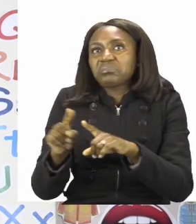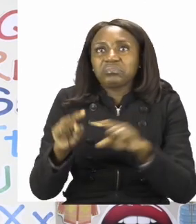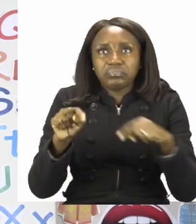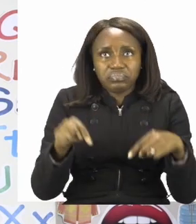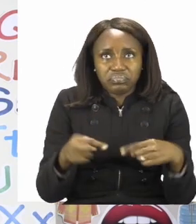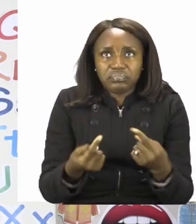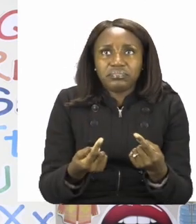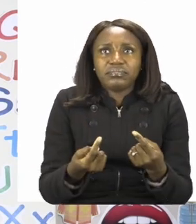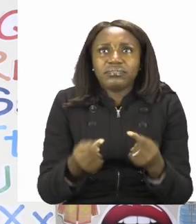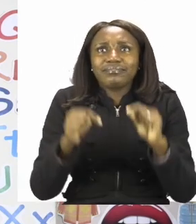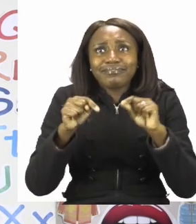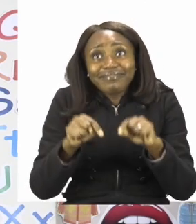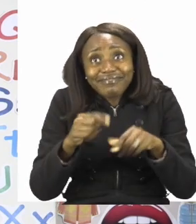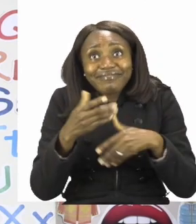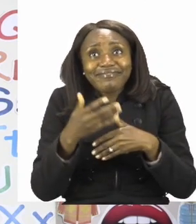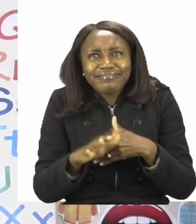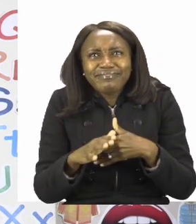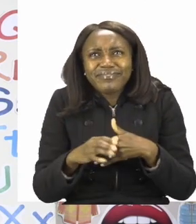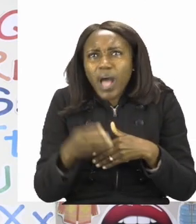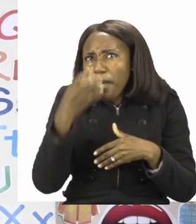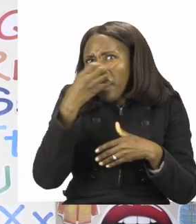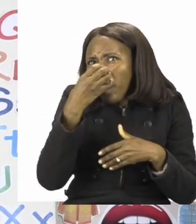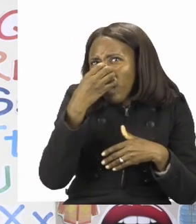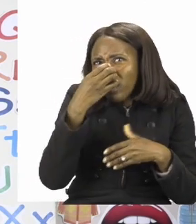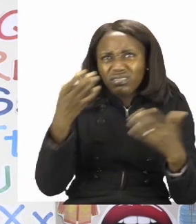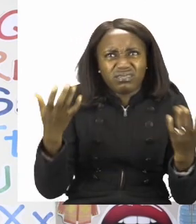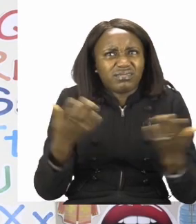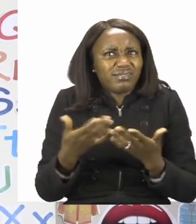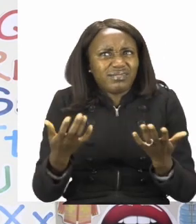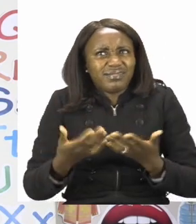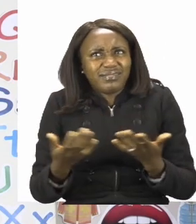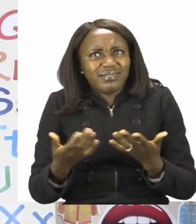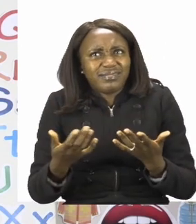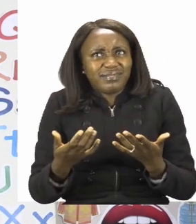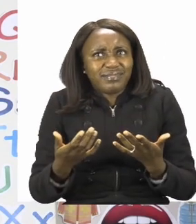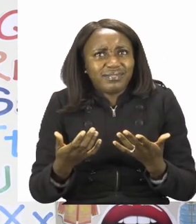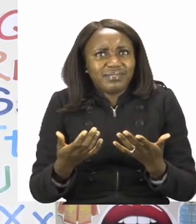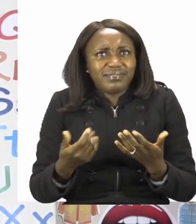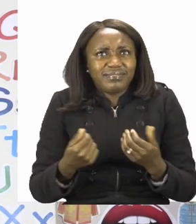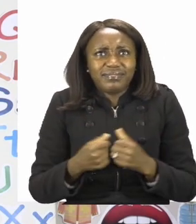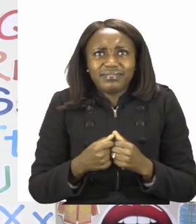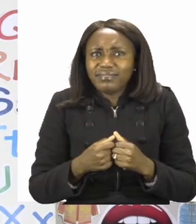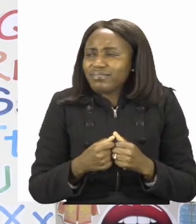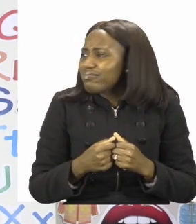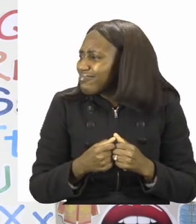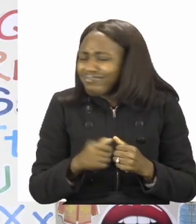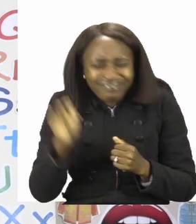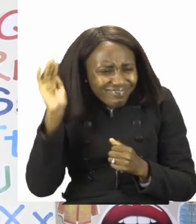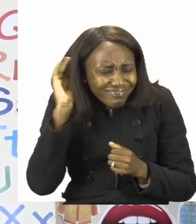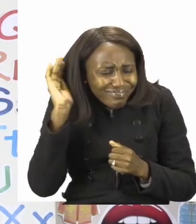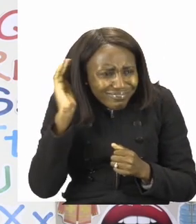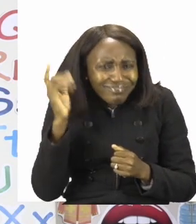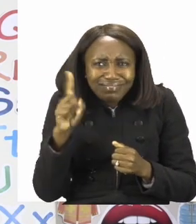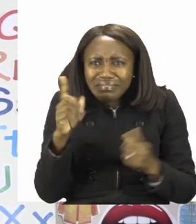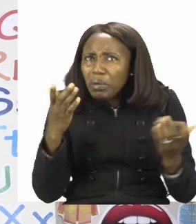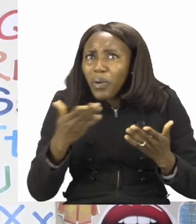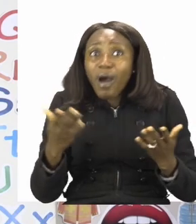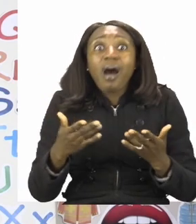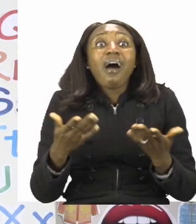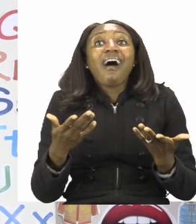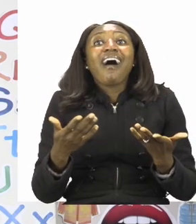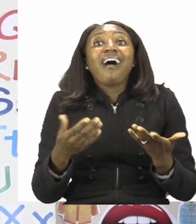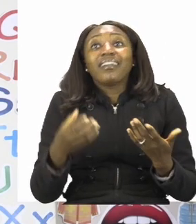Now that we're done with our lesson, I wonder where Zoshi is because I know I heard him come in, but I don't know where he went. Oh,